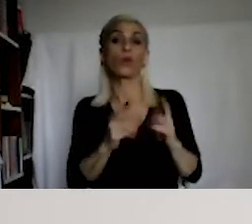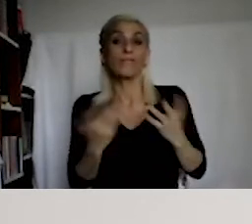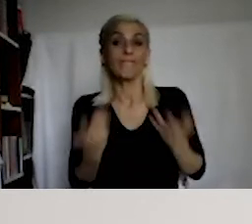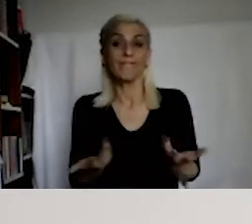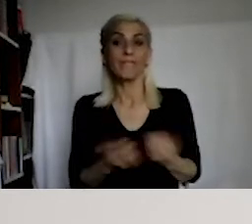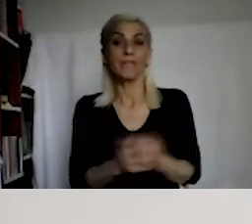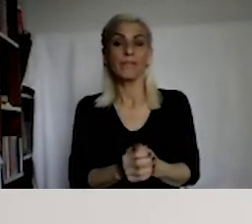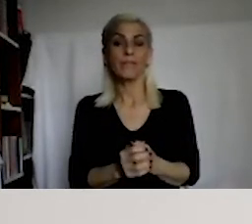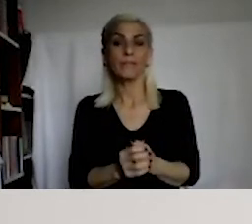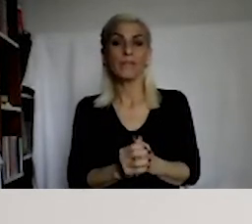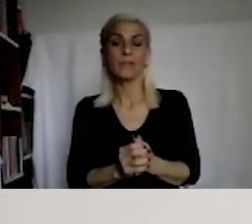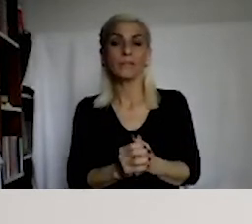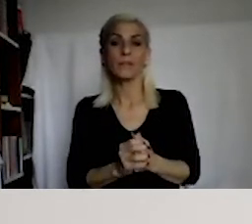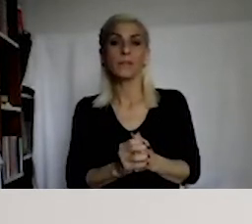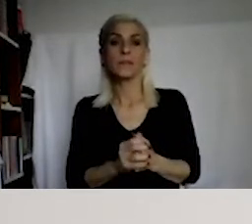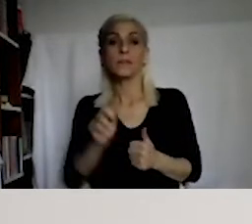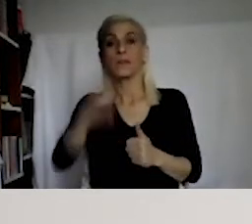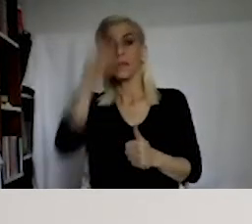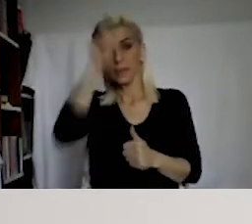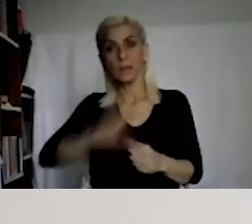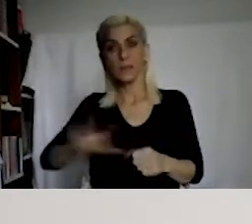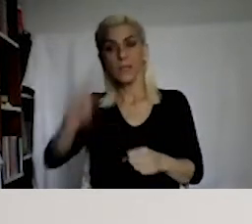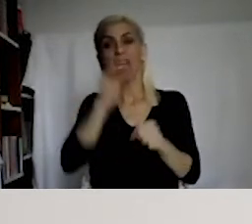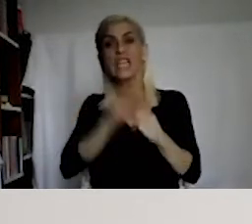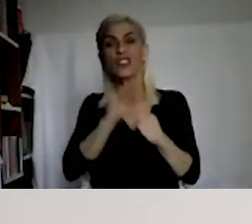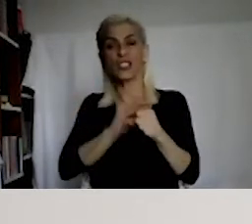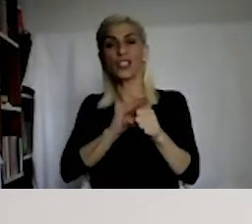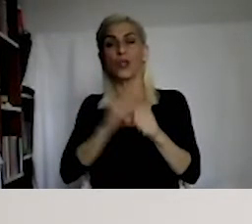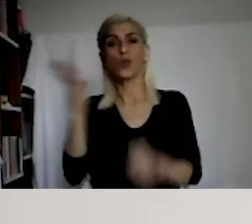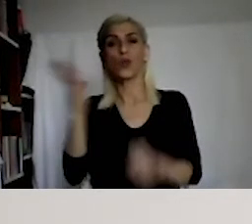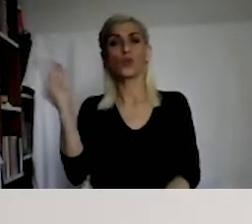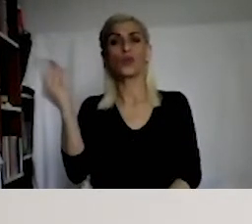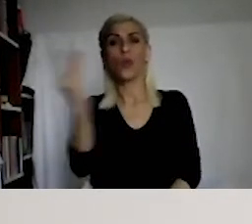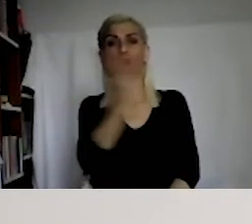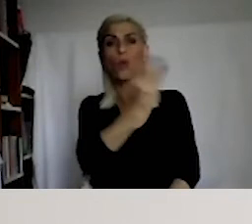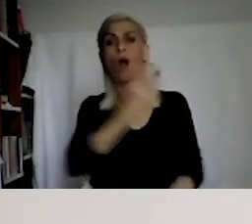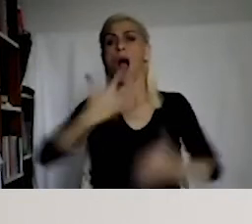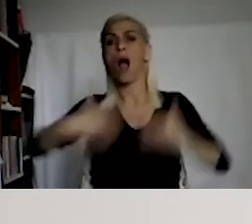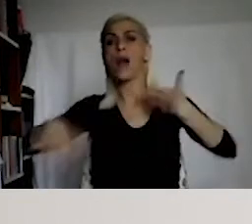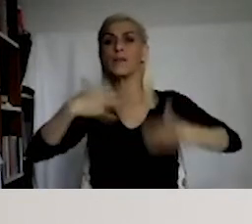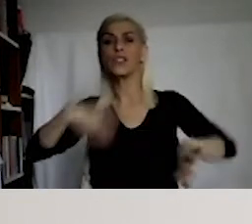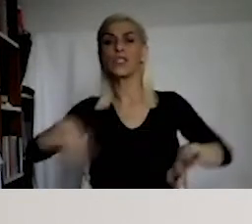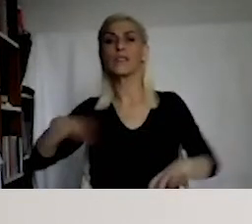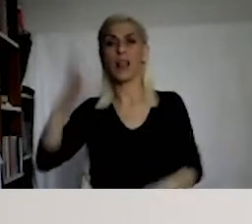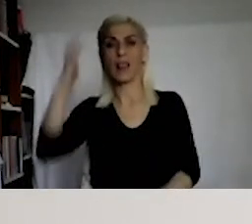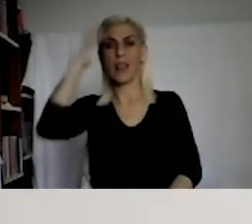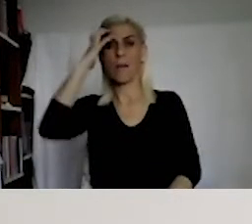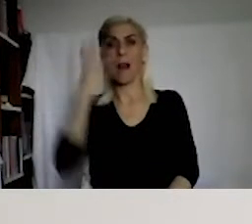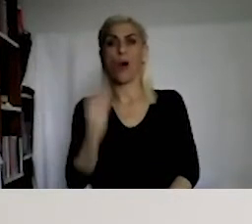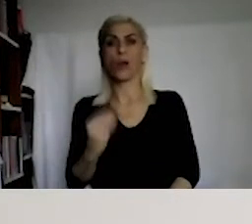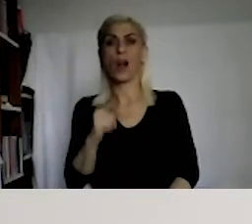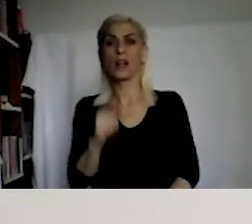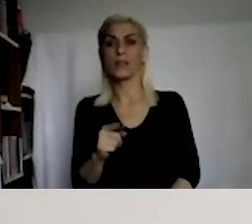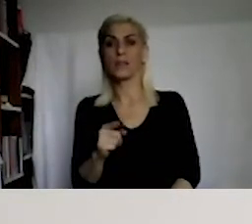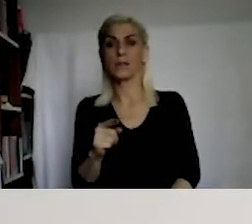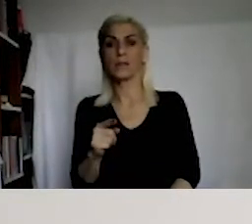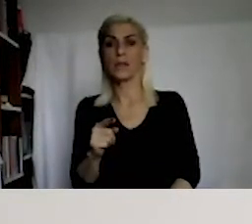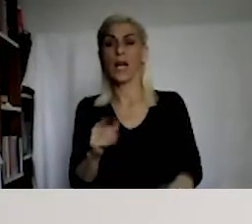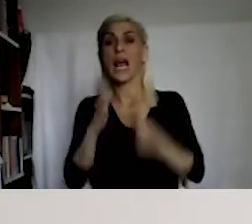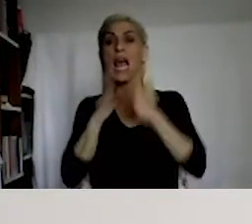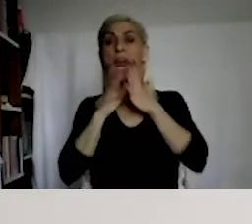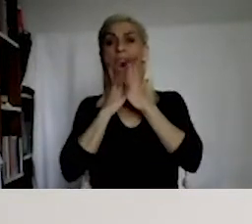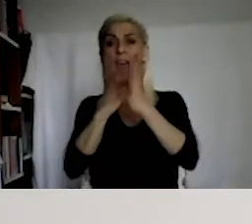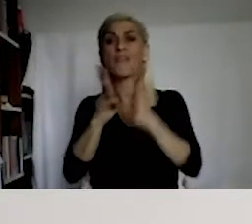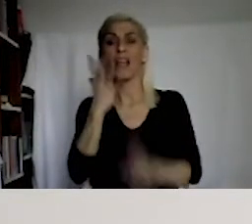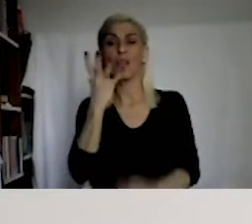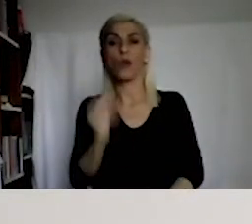unfortunately. And this, unfortunately, gives rise to a certain number of discrimination